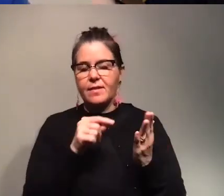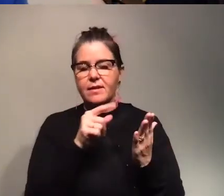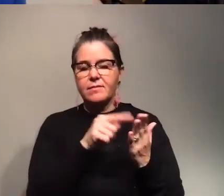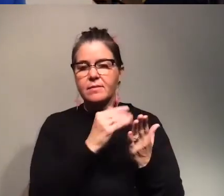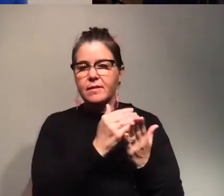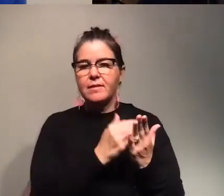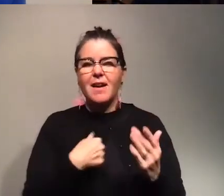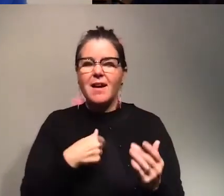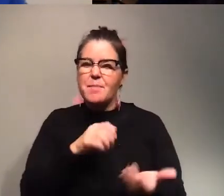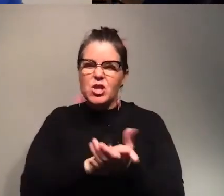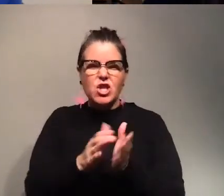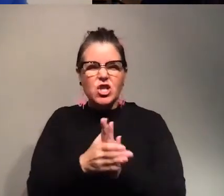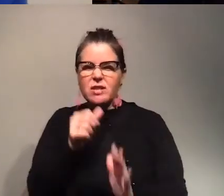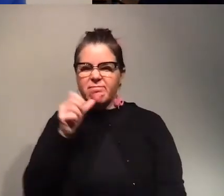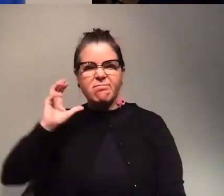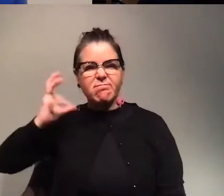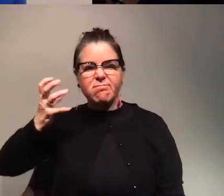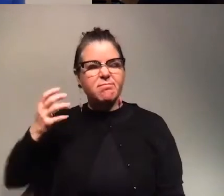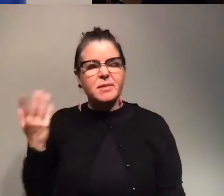don't eat burgers that much but um